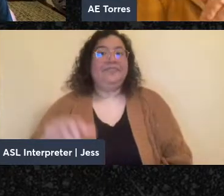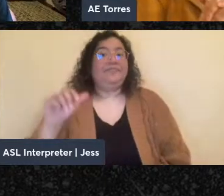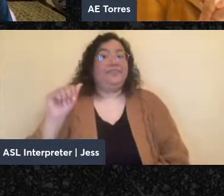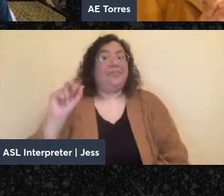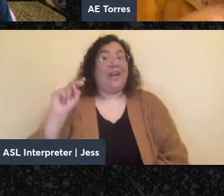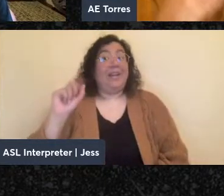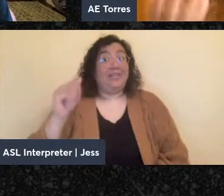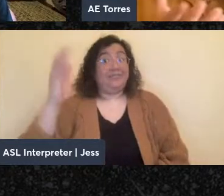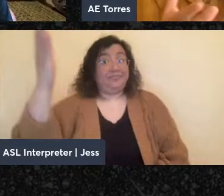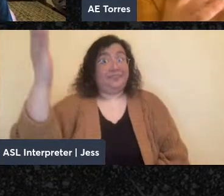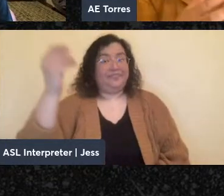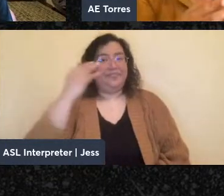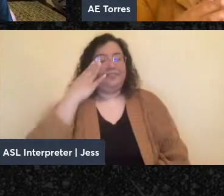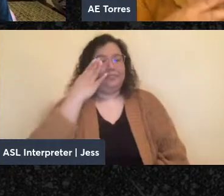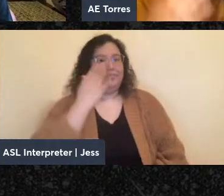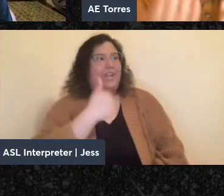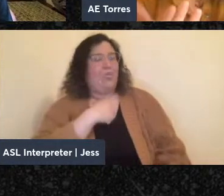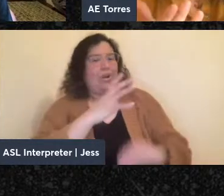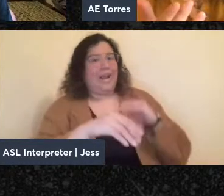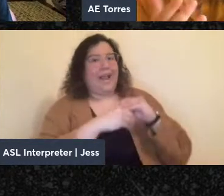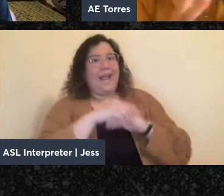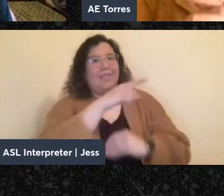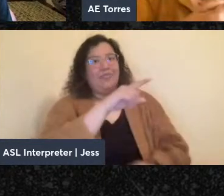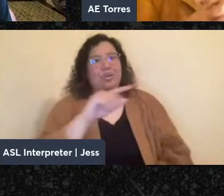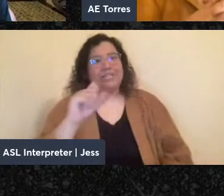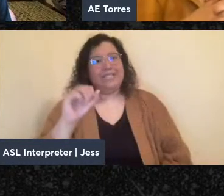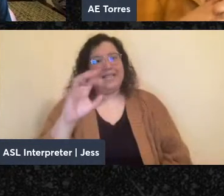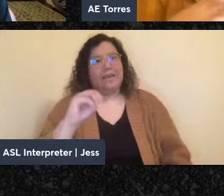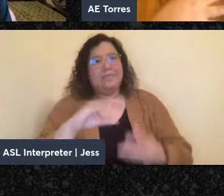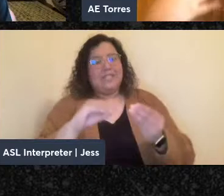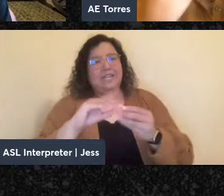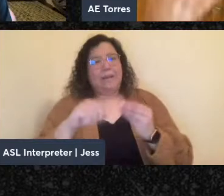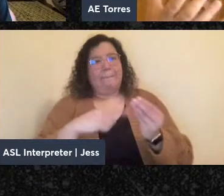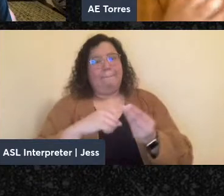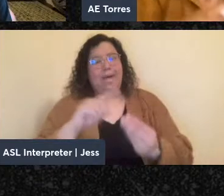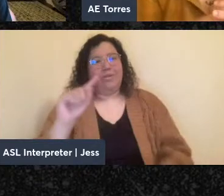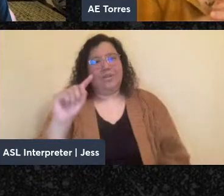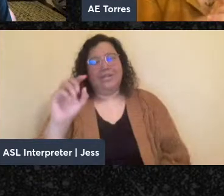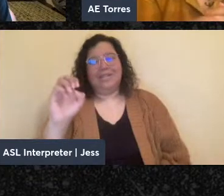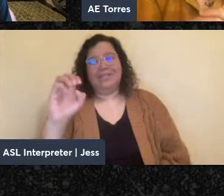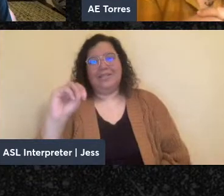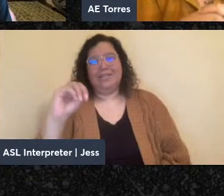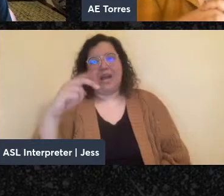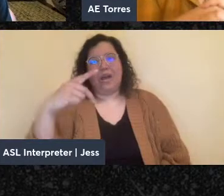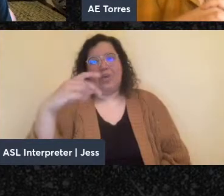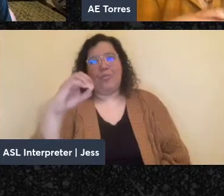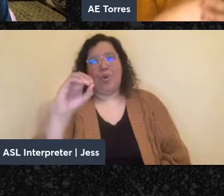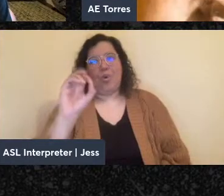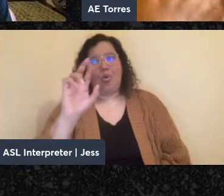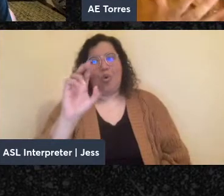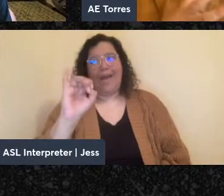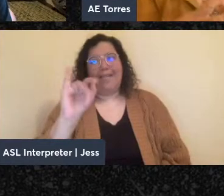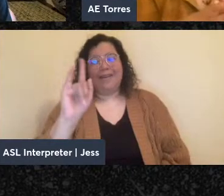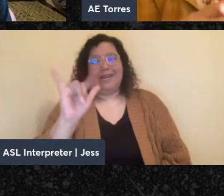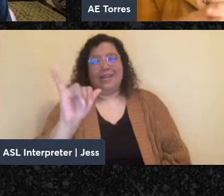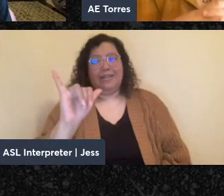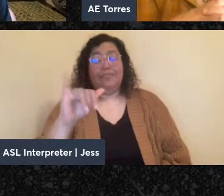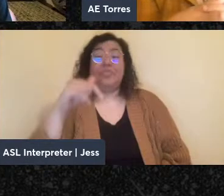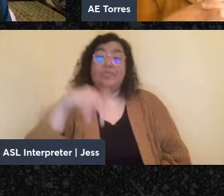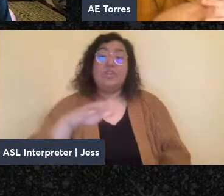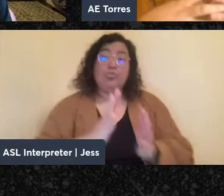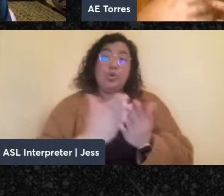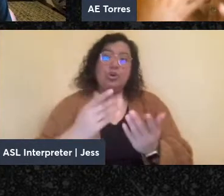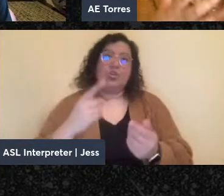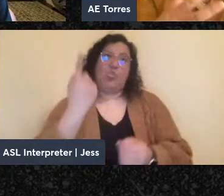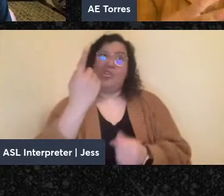wanted to just build on what Sam was saying about temporality and mention that, you know, our book is some of the first history